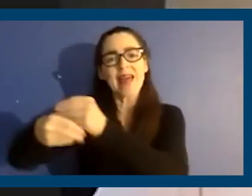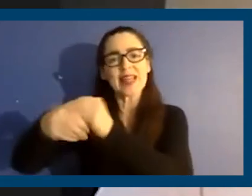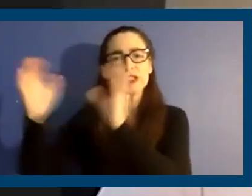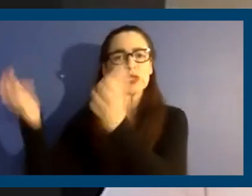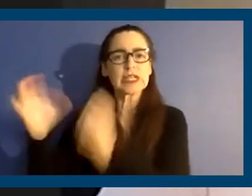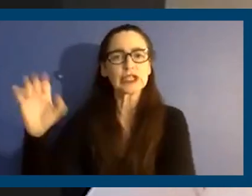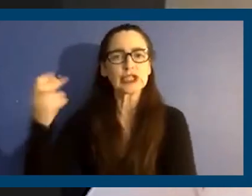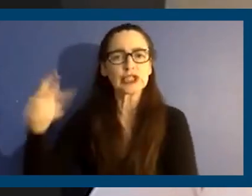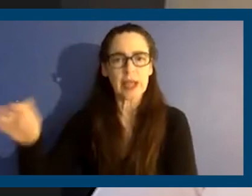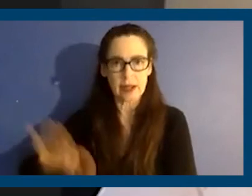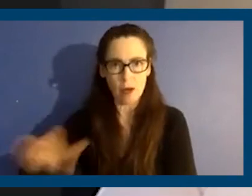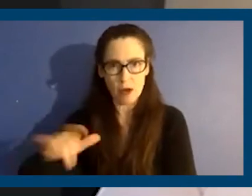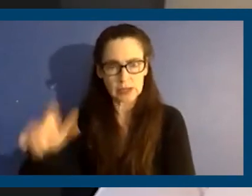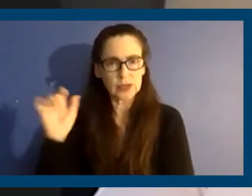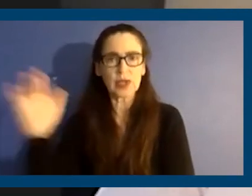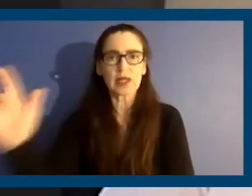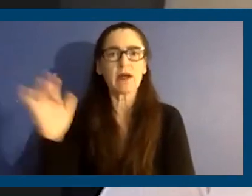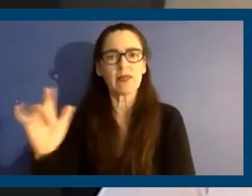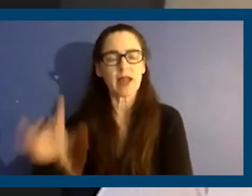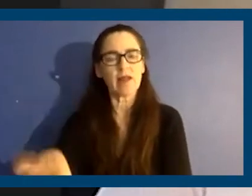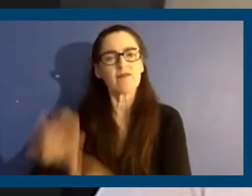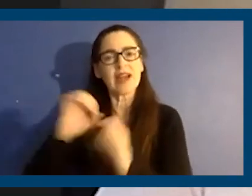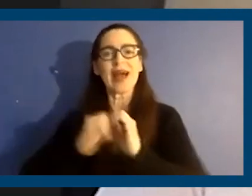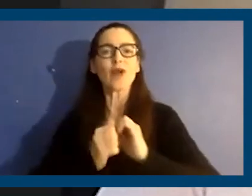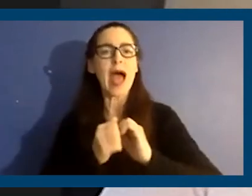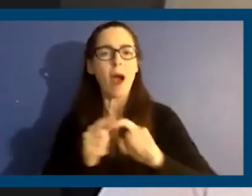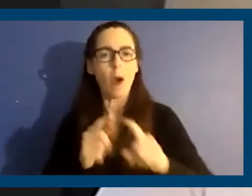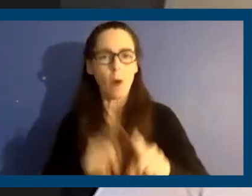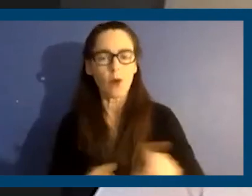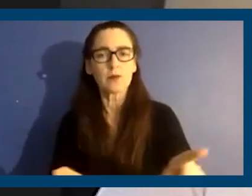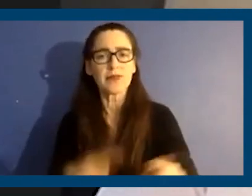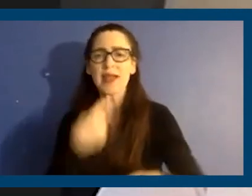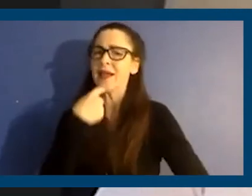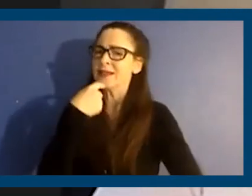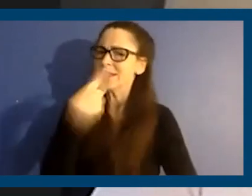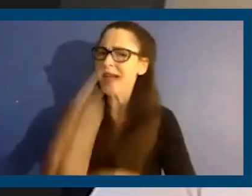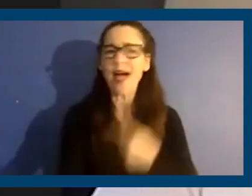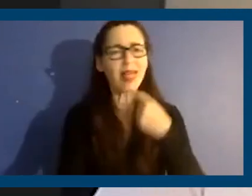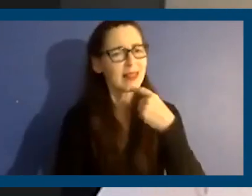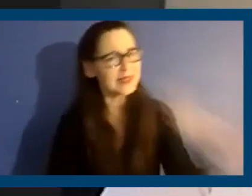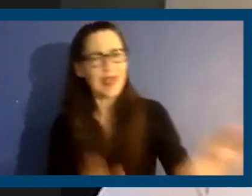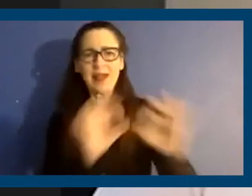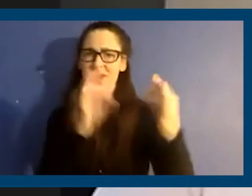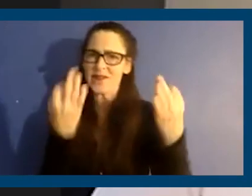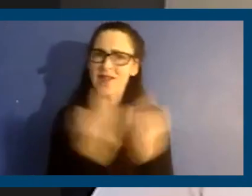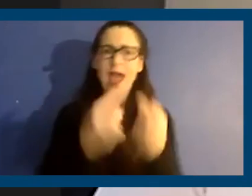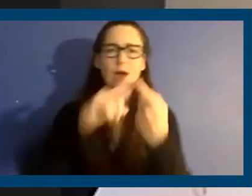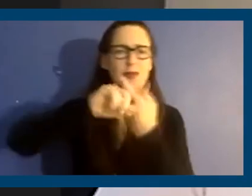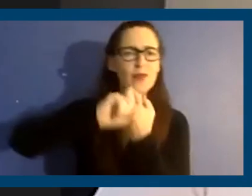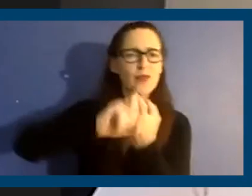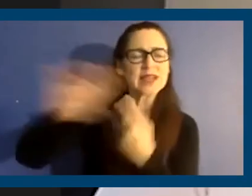then finally, one of the most important things you can do is tell your family, friends, fellow Democrats,